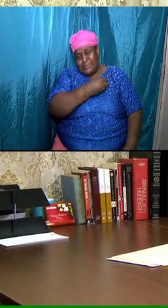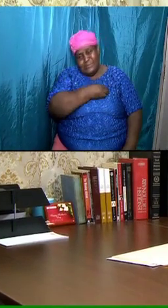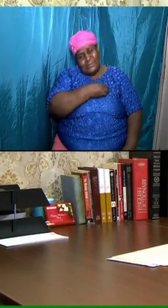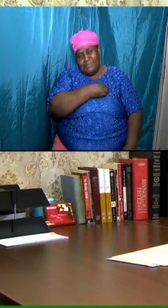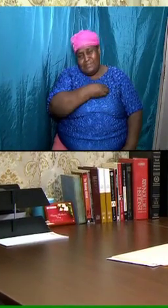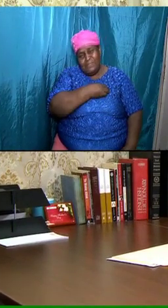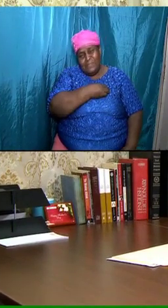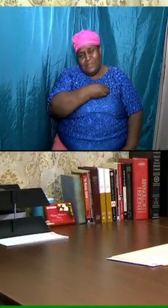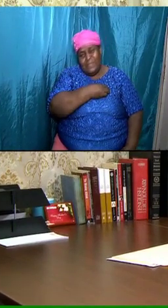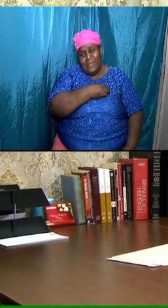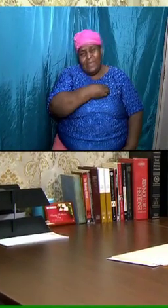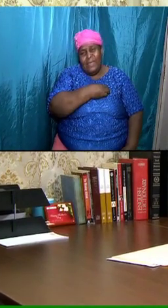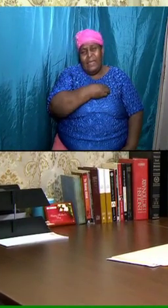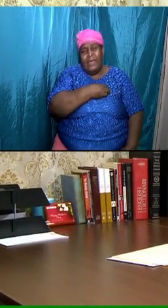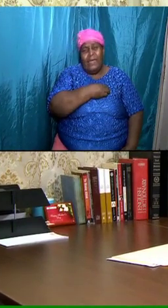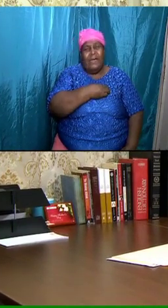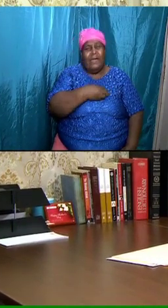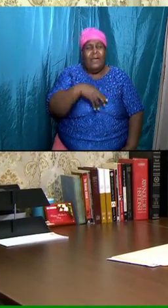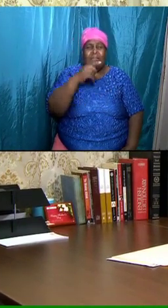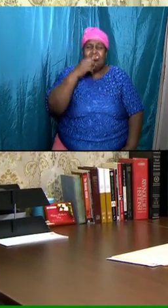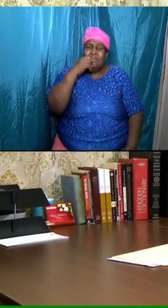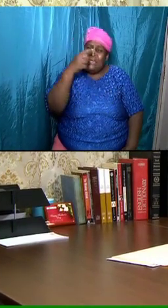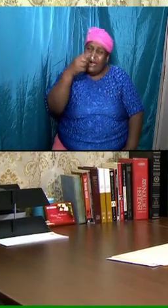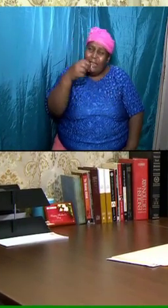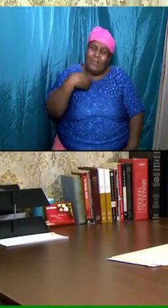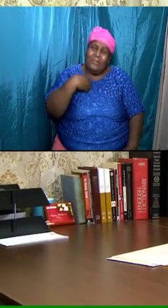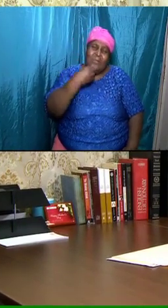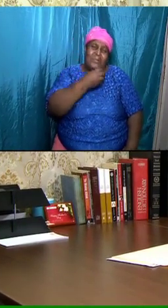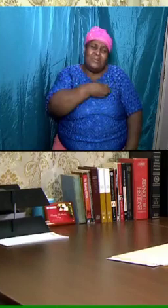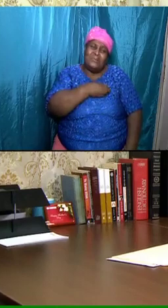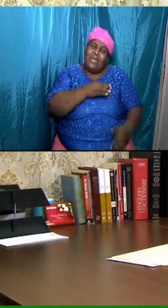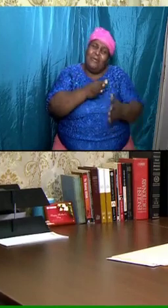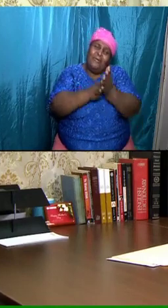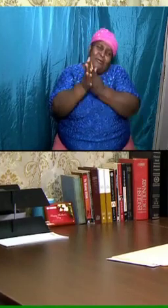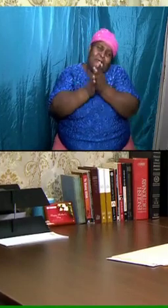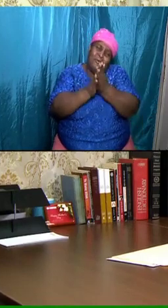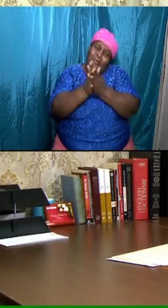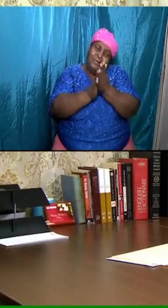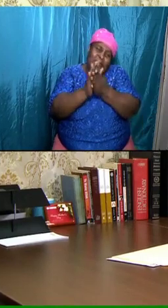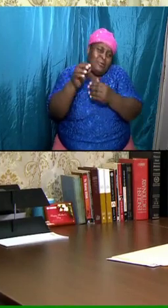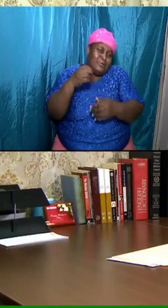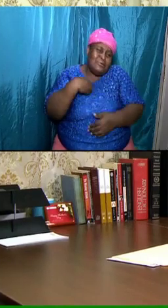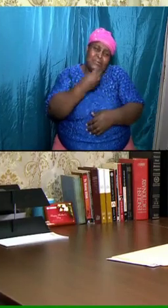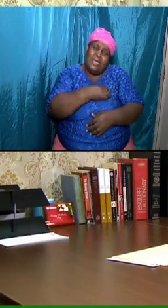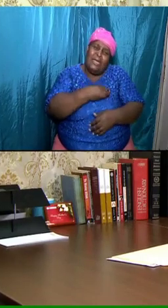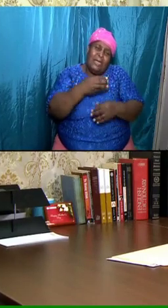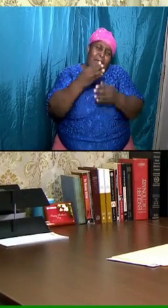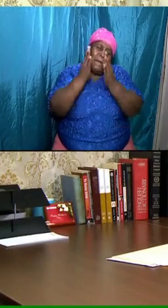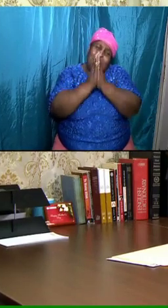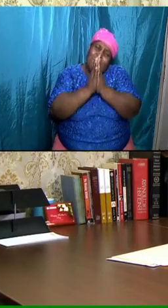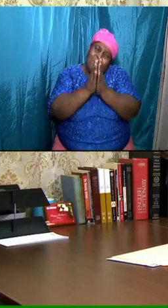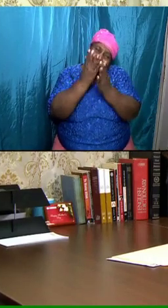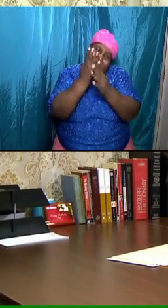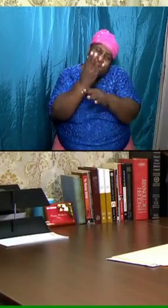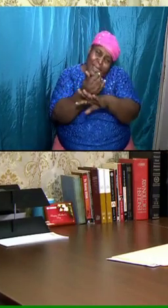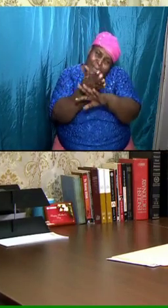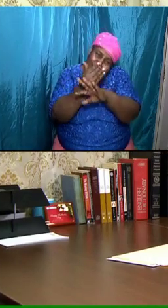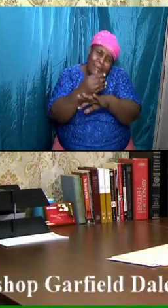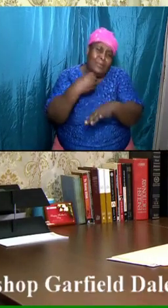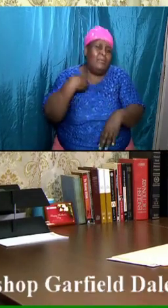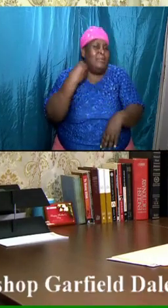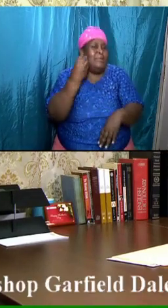I challenge us, I urge us, I implore us. It is not the